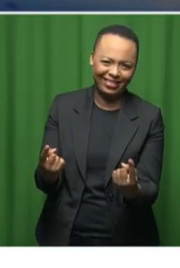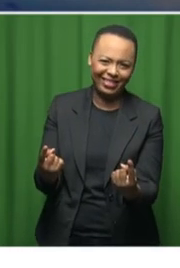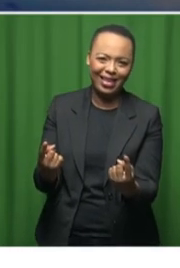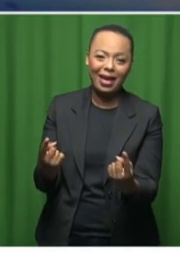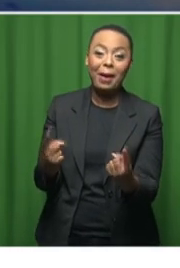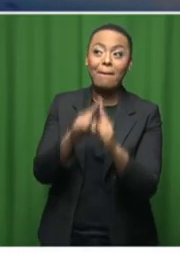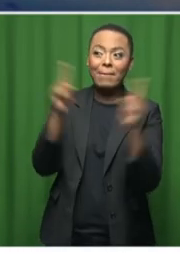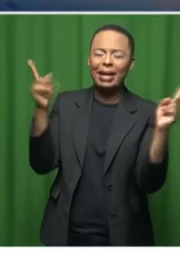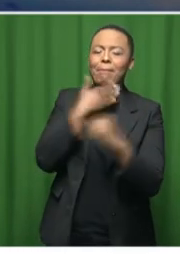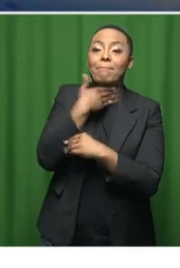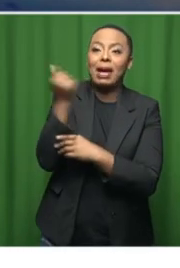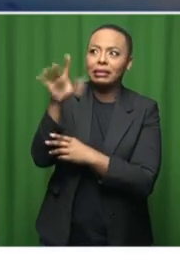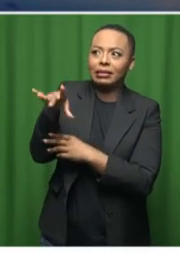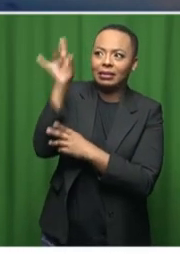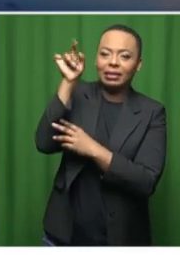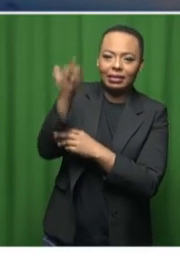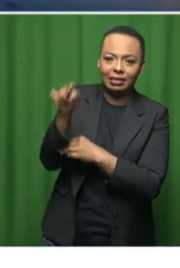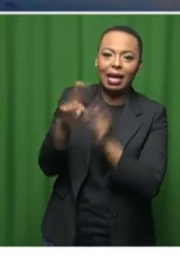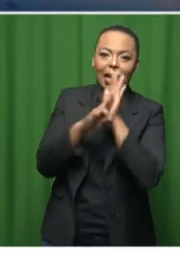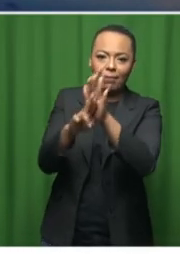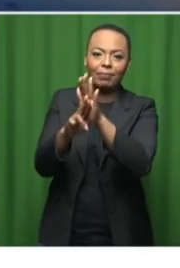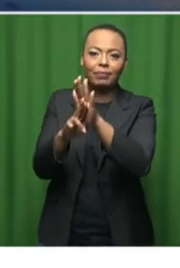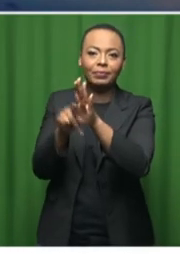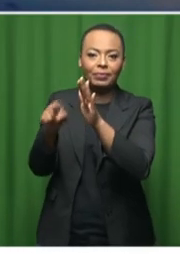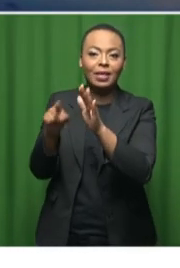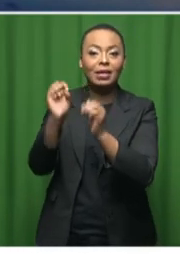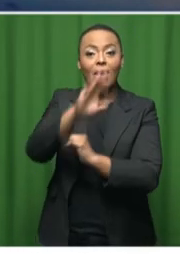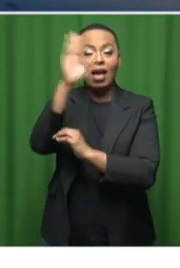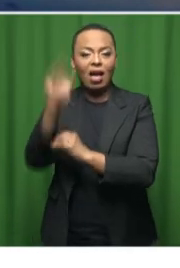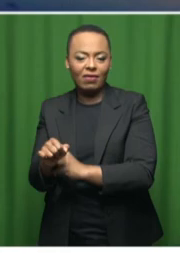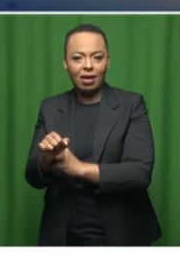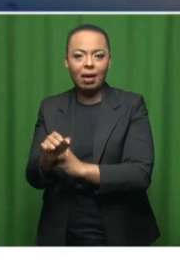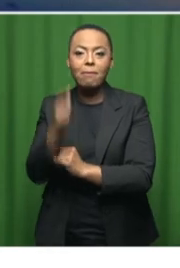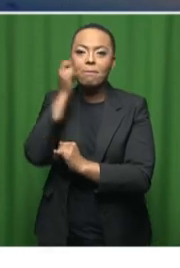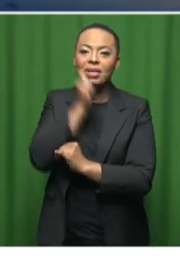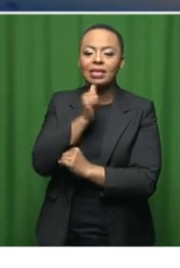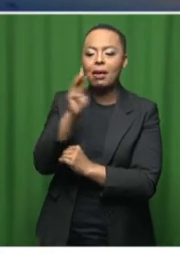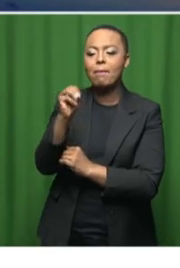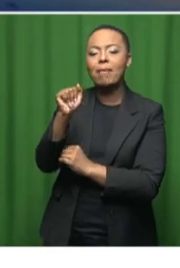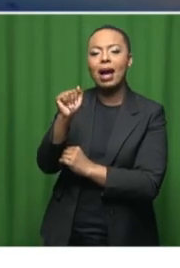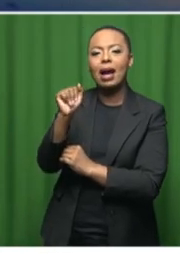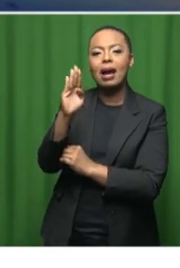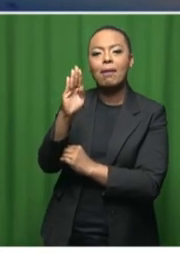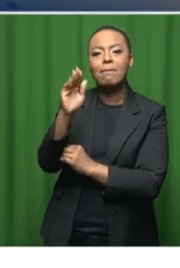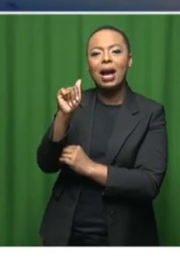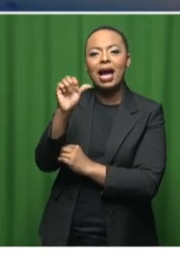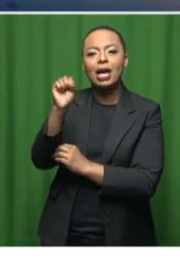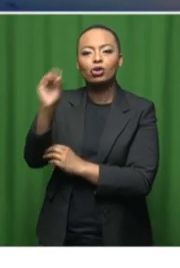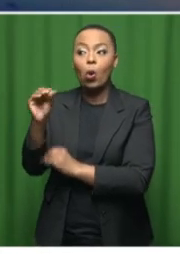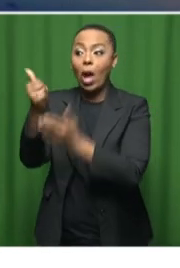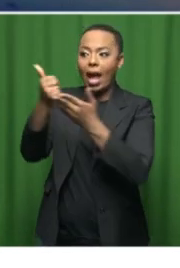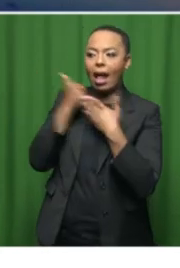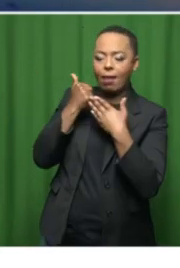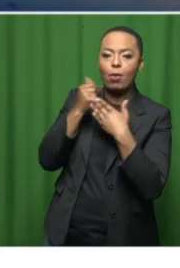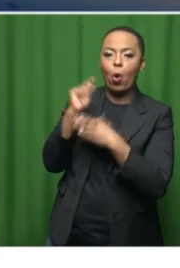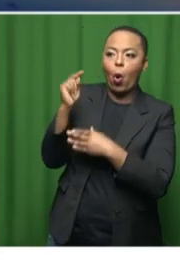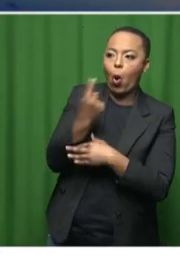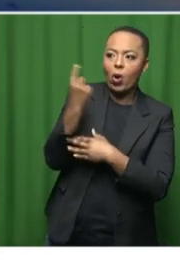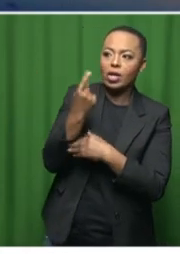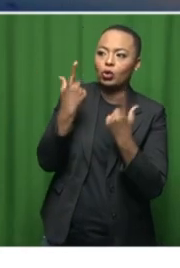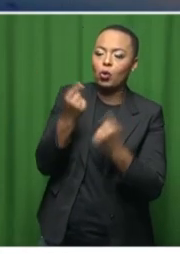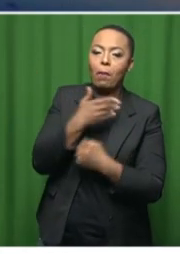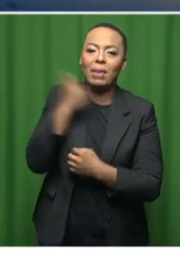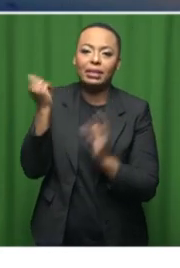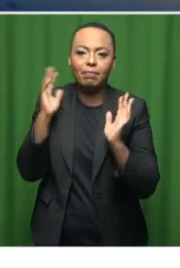best, you know, the representative of South Africa there, Mr. Mabasu, he didn't only assist us to do the best,